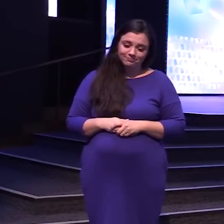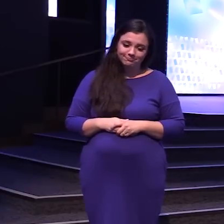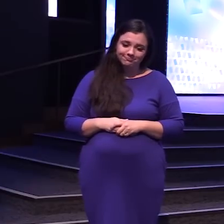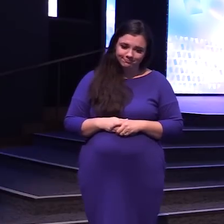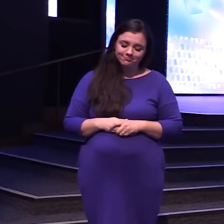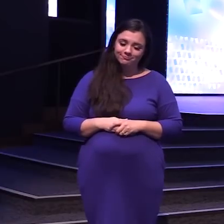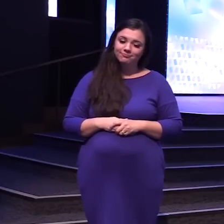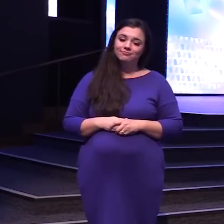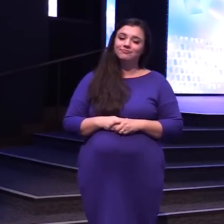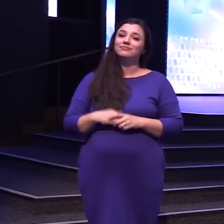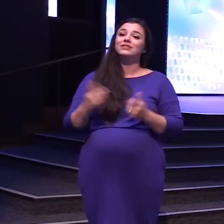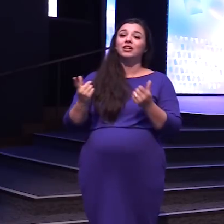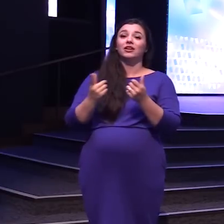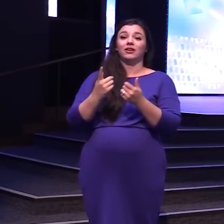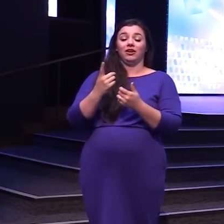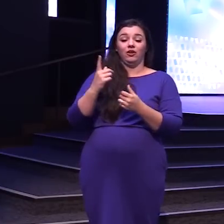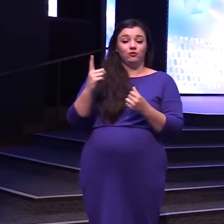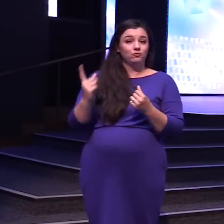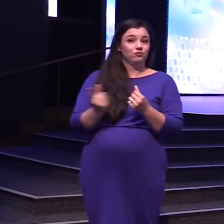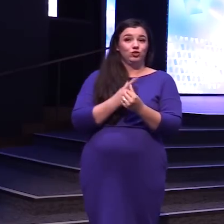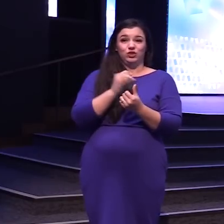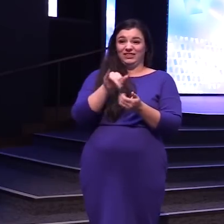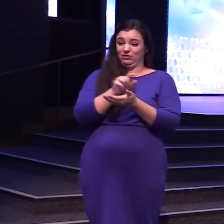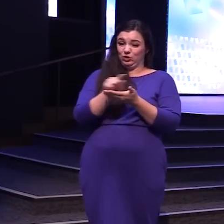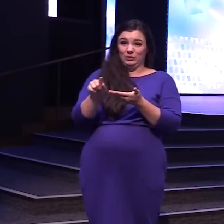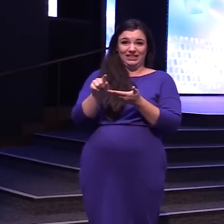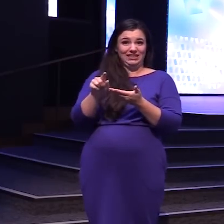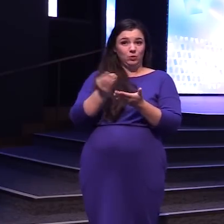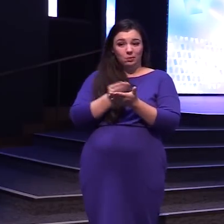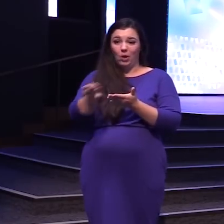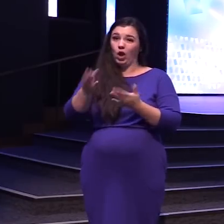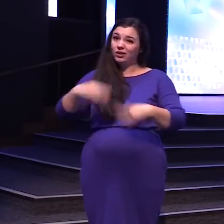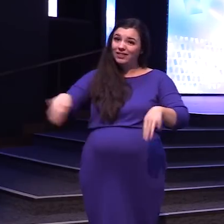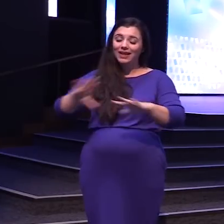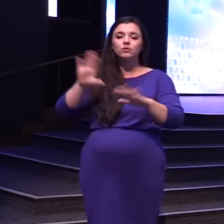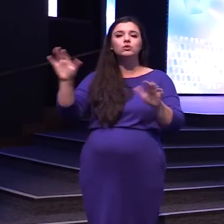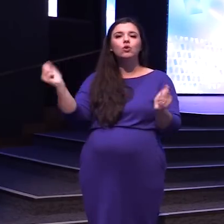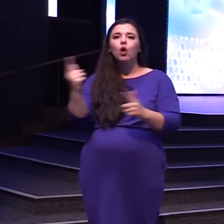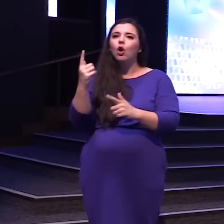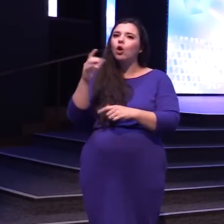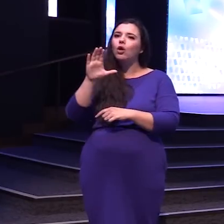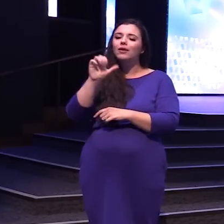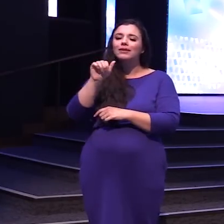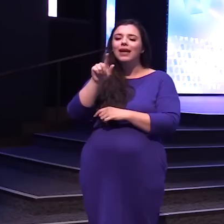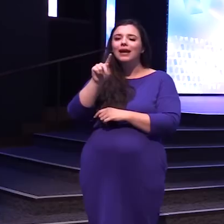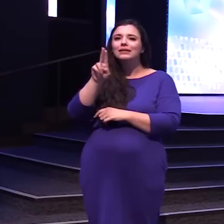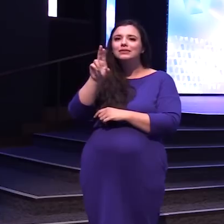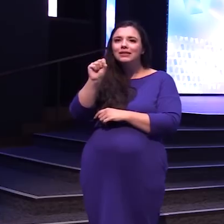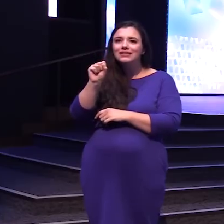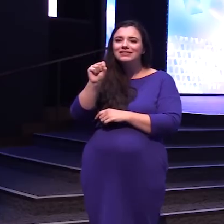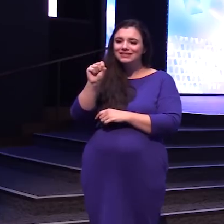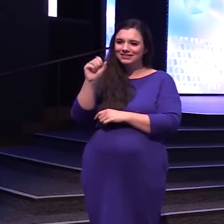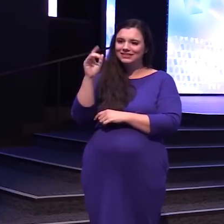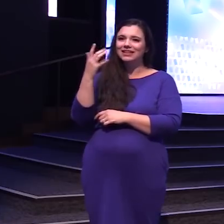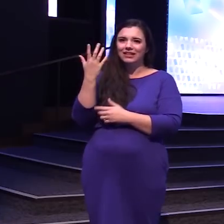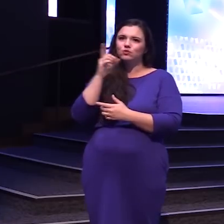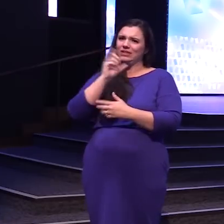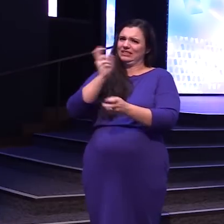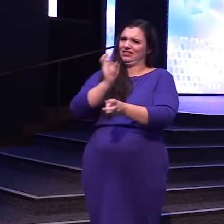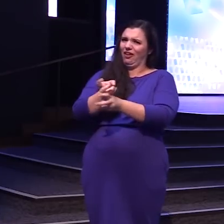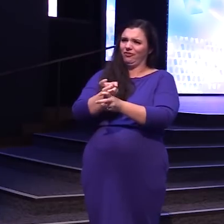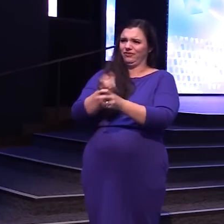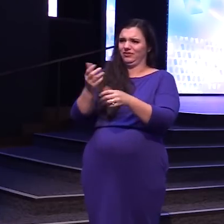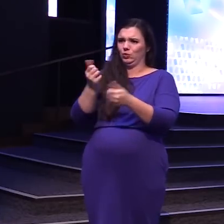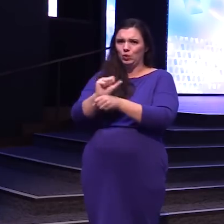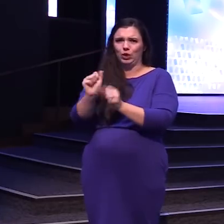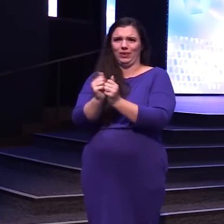When we first bought Our land It was all cactus Just cactus Everywhere It was really hard To like Maneuver the land Without just